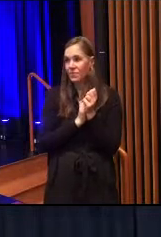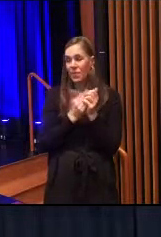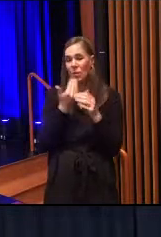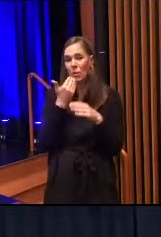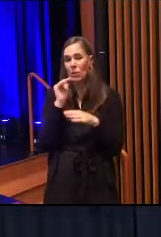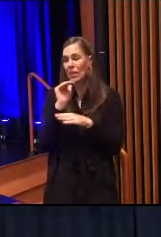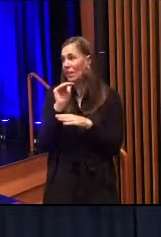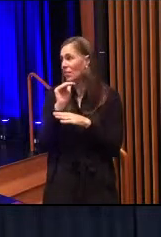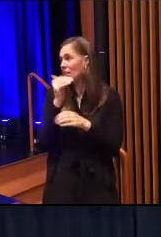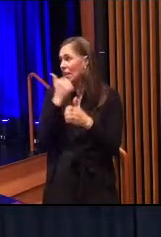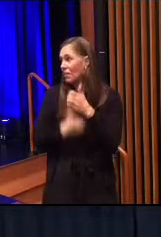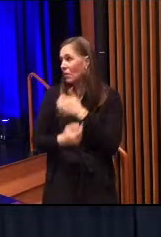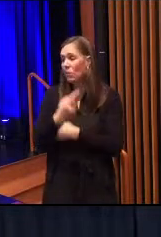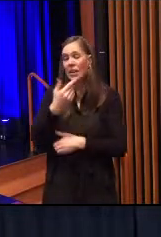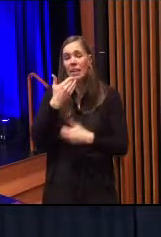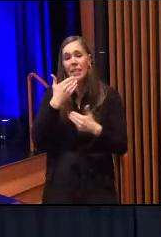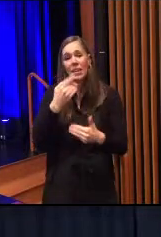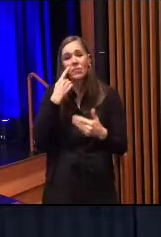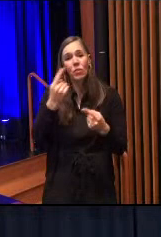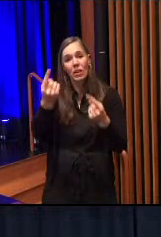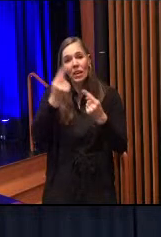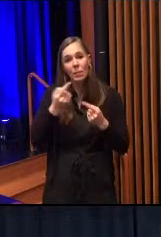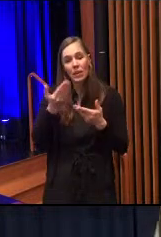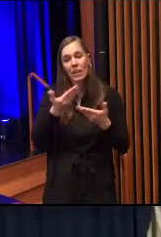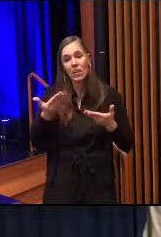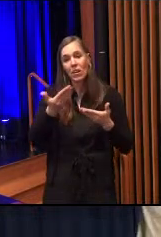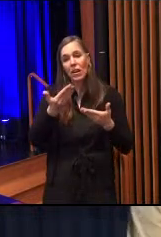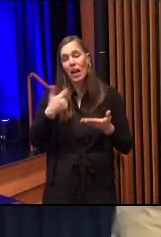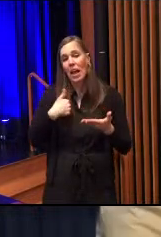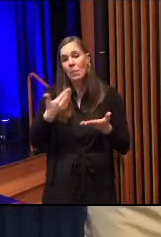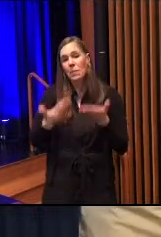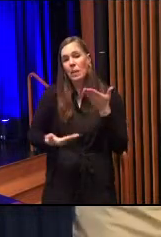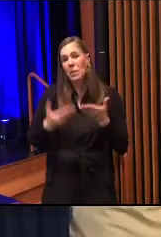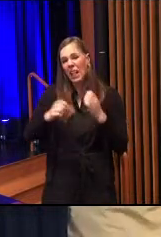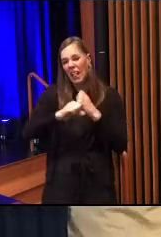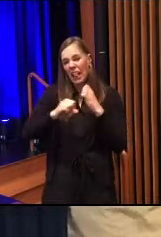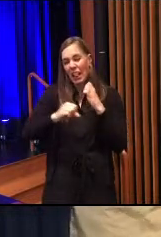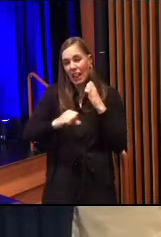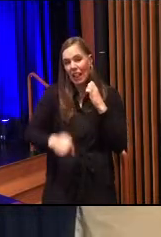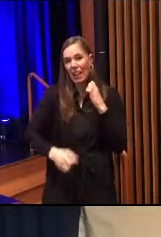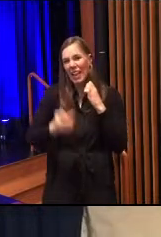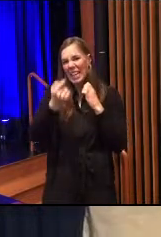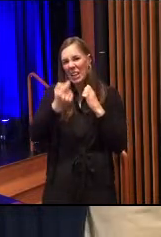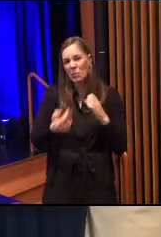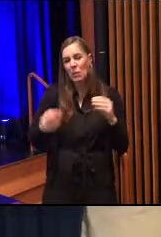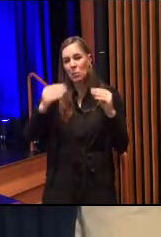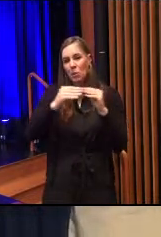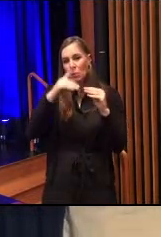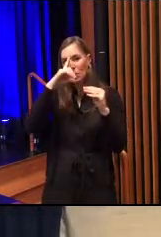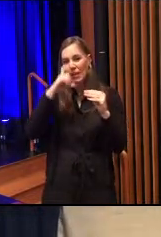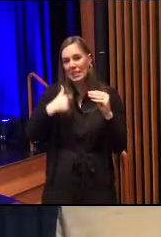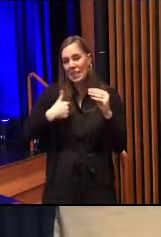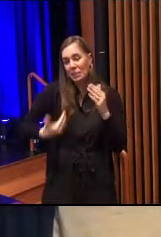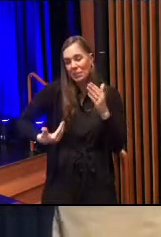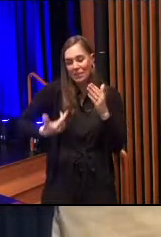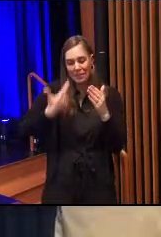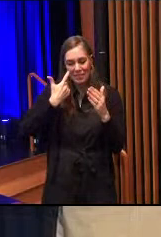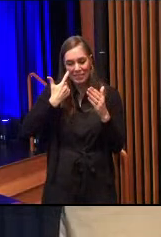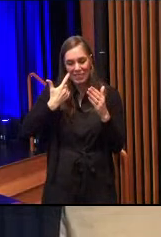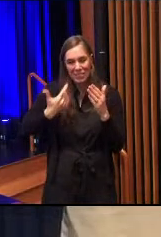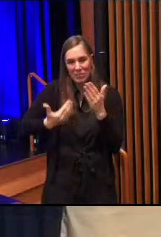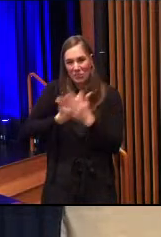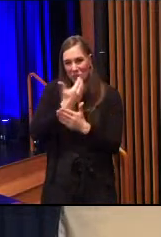Good evening, everyone. Thank you for being here. I might be a little bit longer than the other council members because I'm a newcomer.